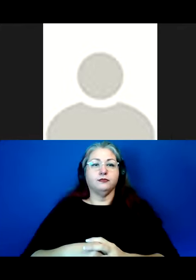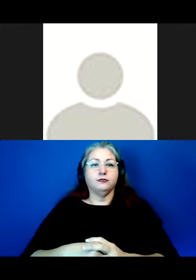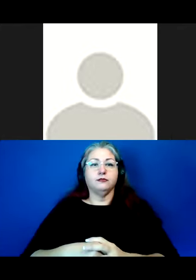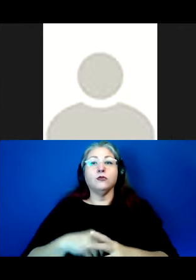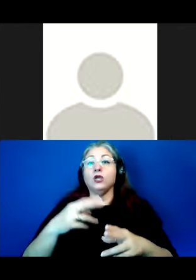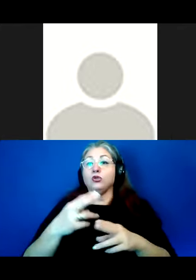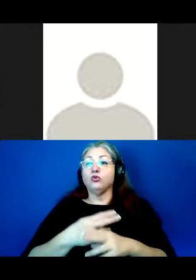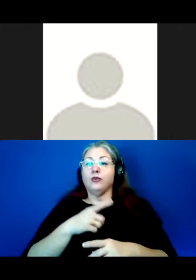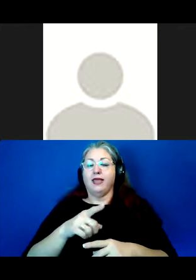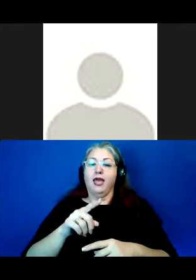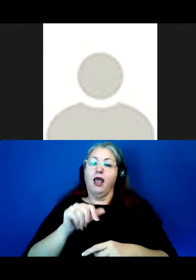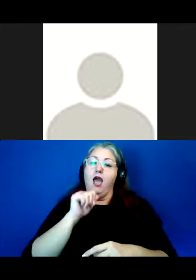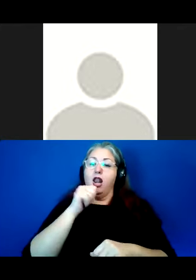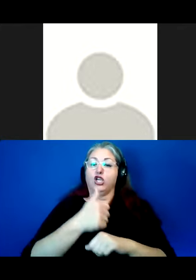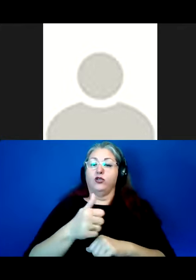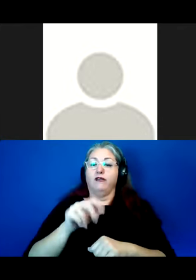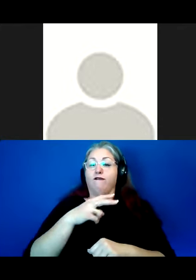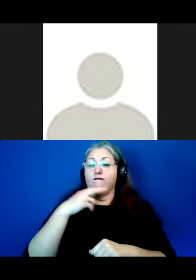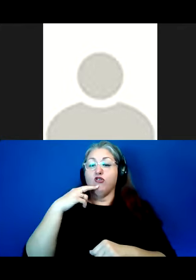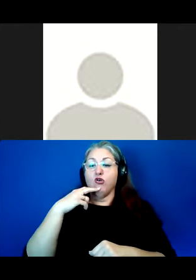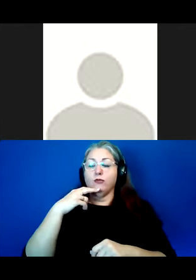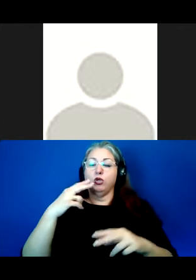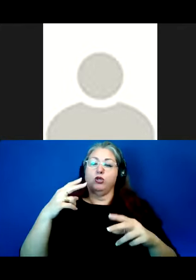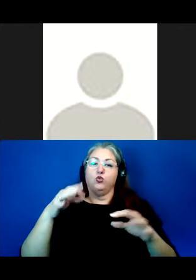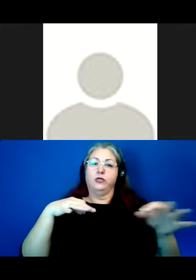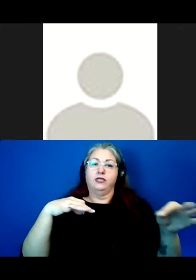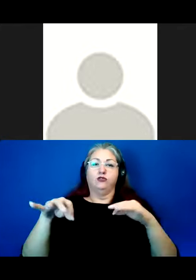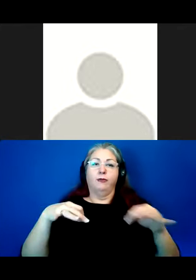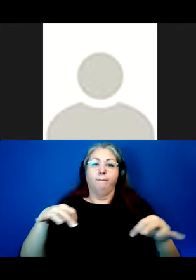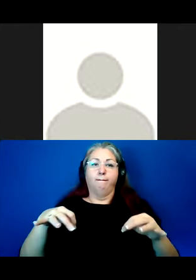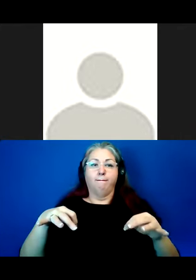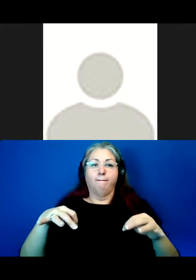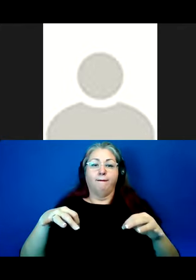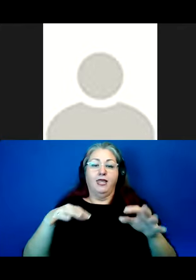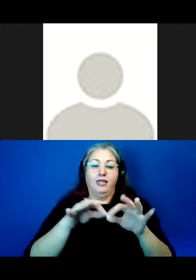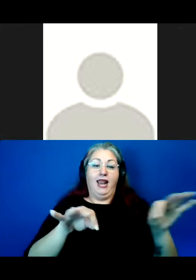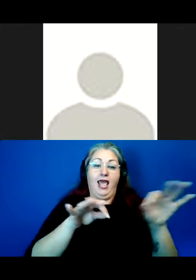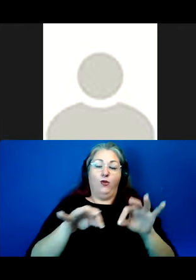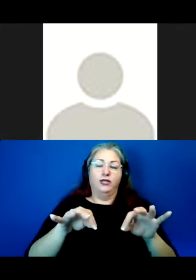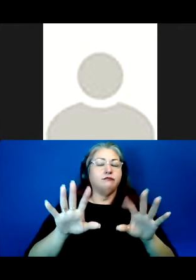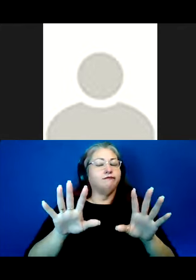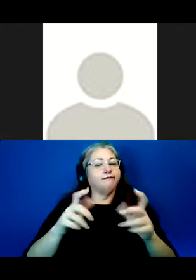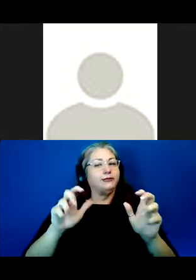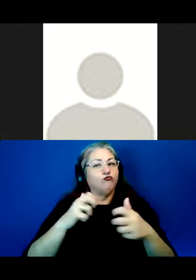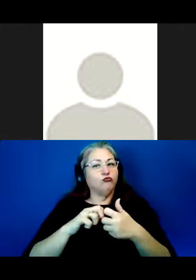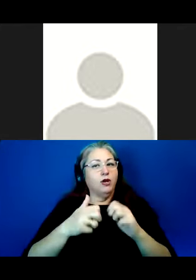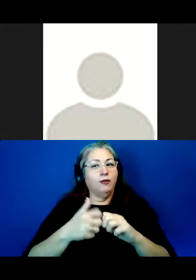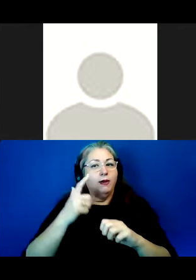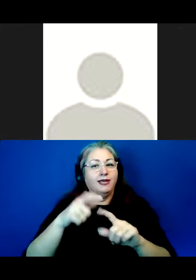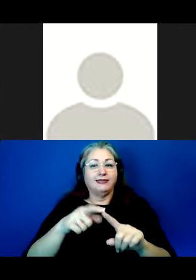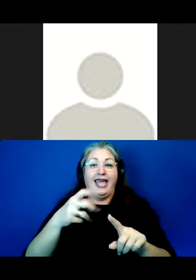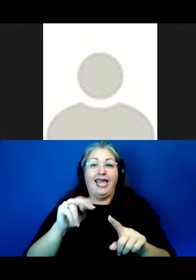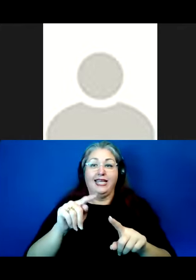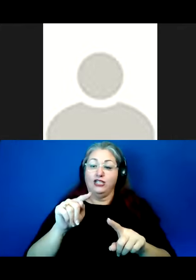Using these unaccusative verbs to describe languages is very problematic because it omits the agent.